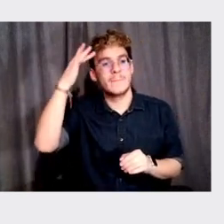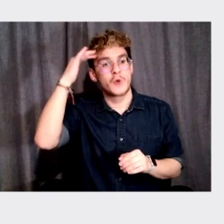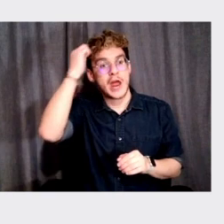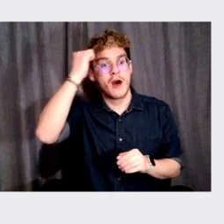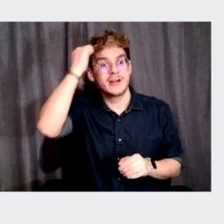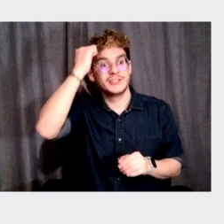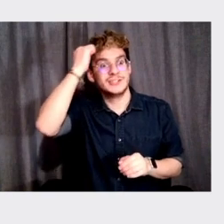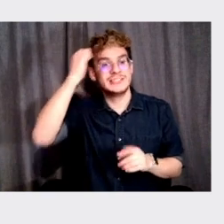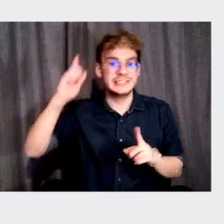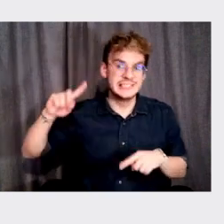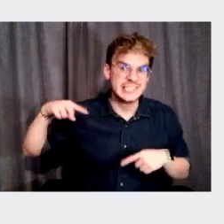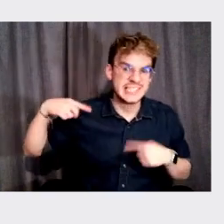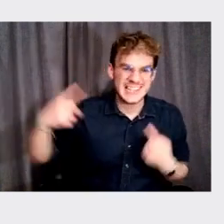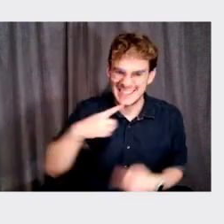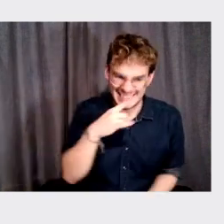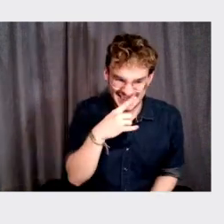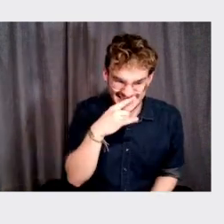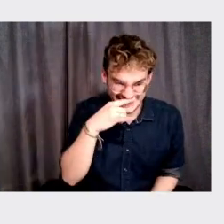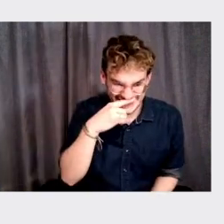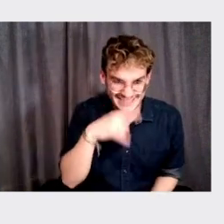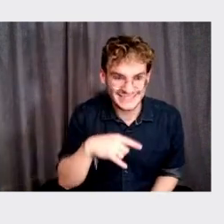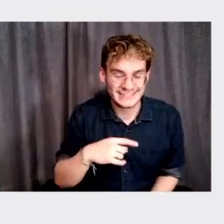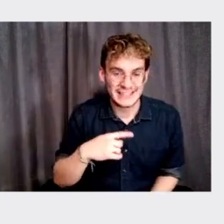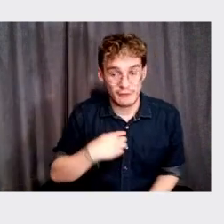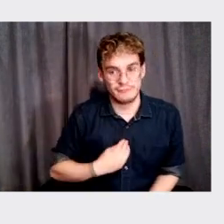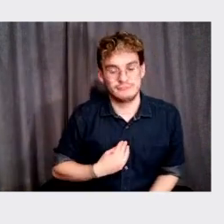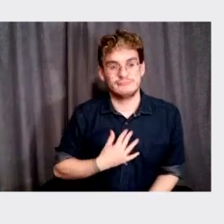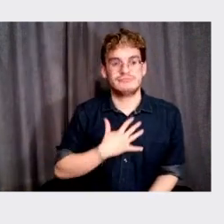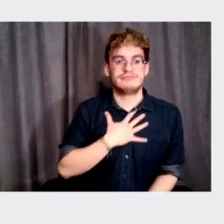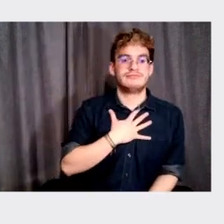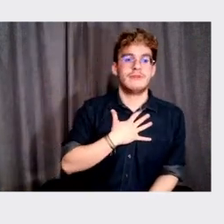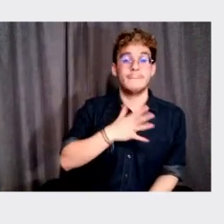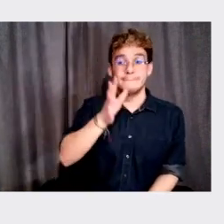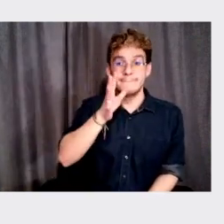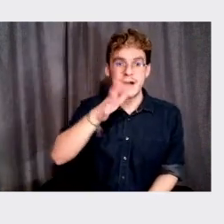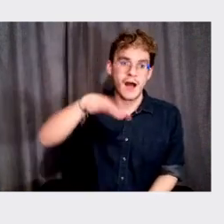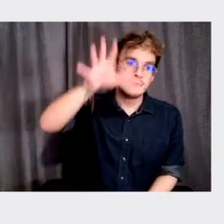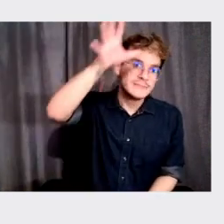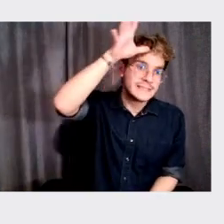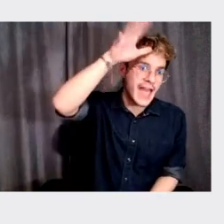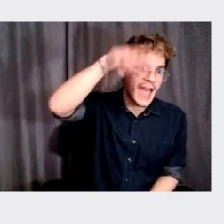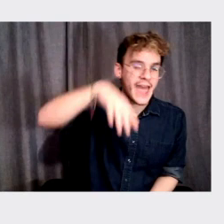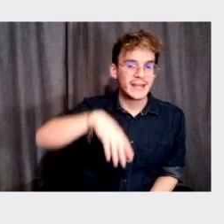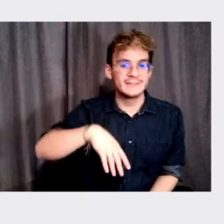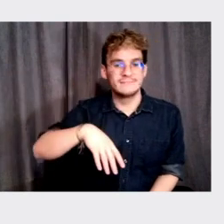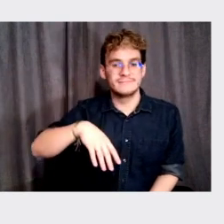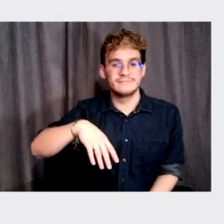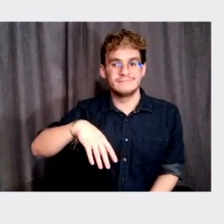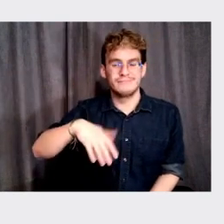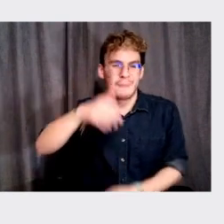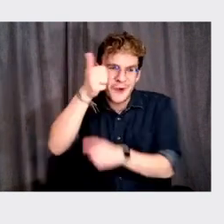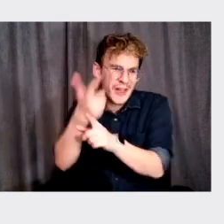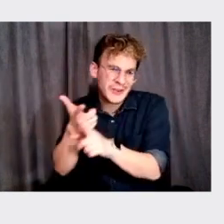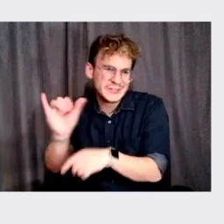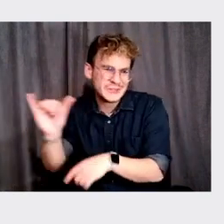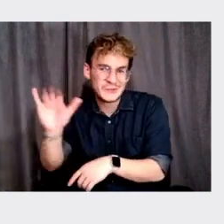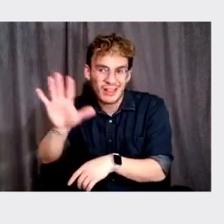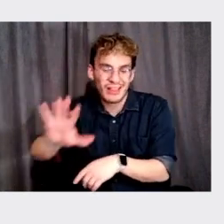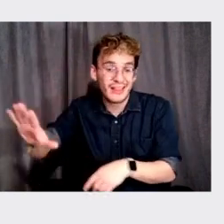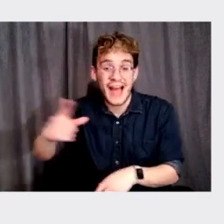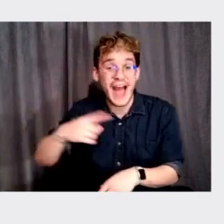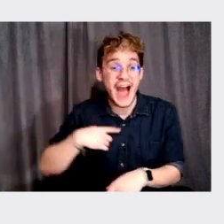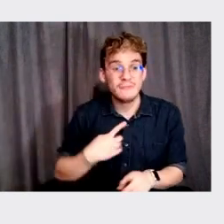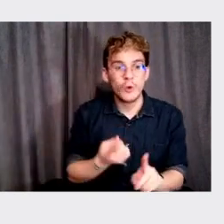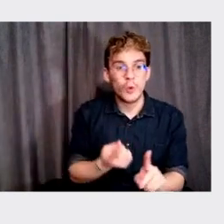was very little and, and influenced dramatically by my mom, my dad, and, and, you know, my, even my brothers as an architect, I'm the only